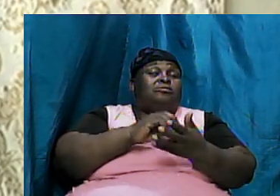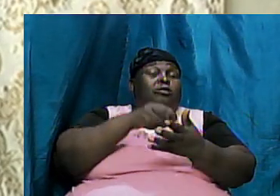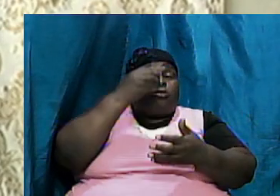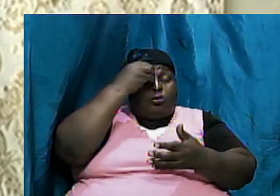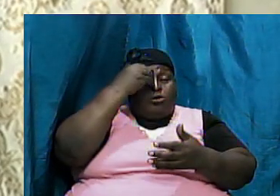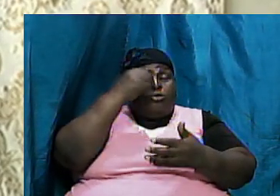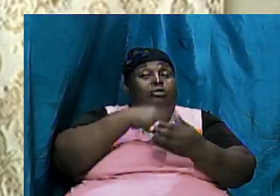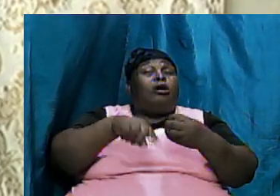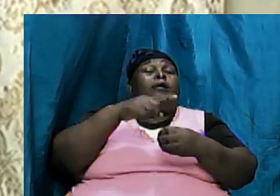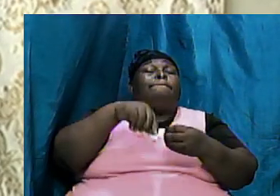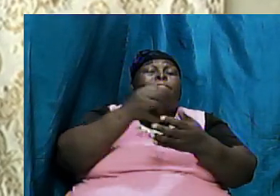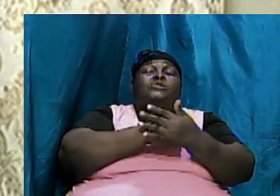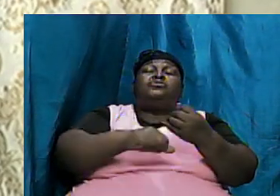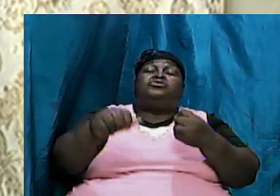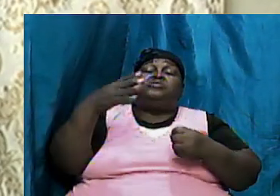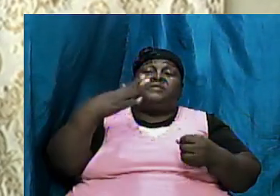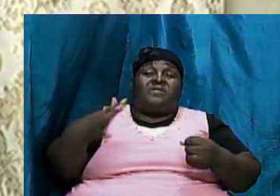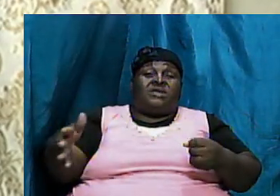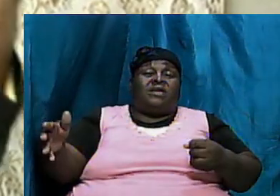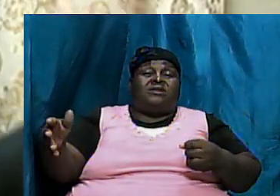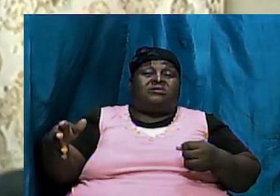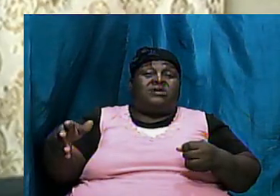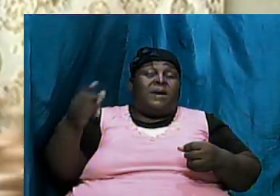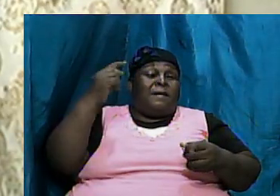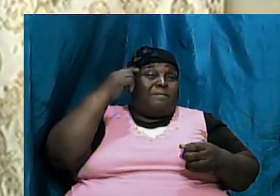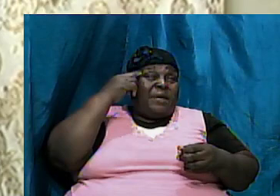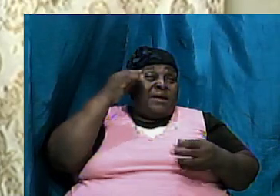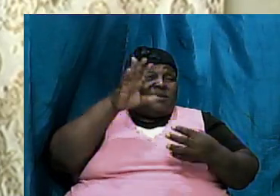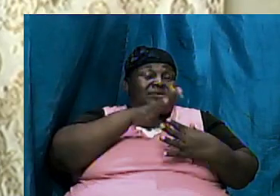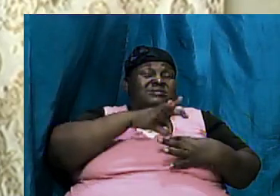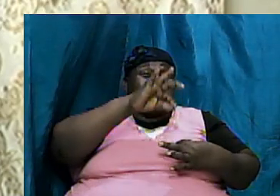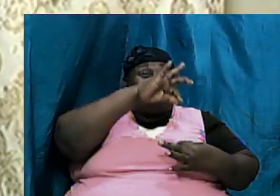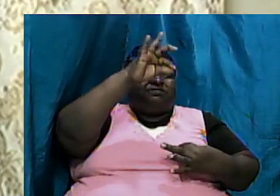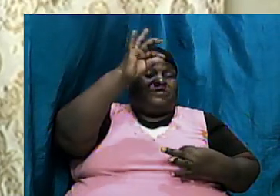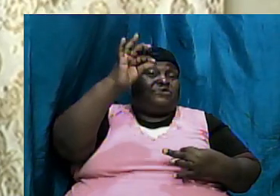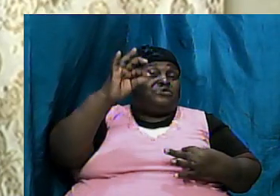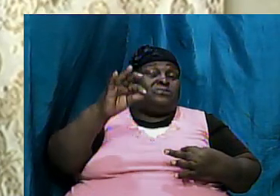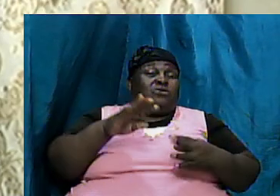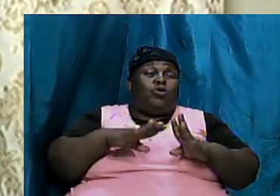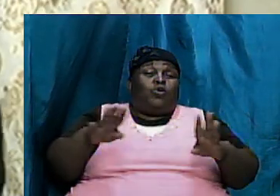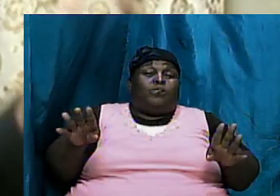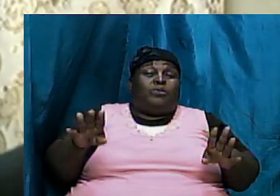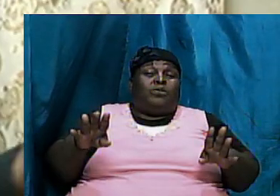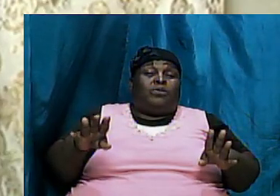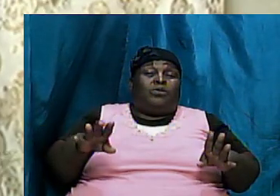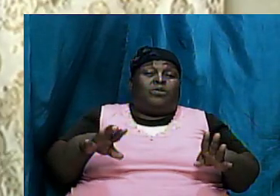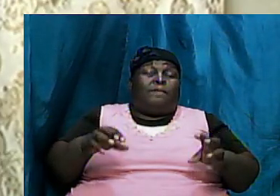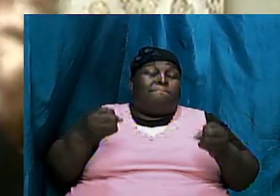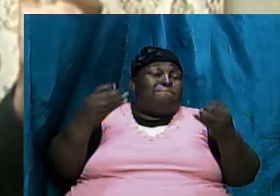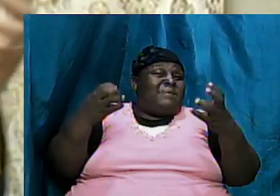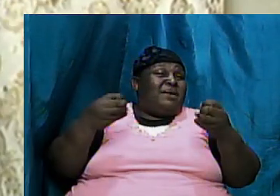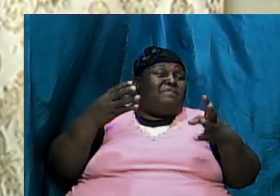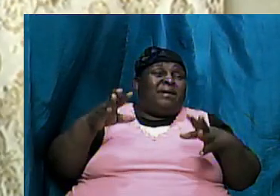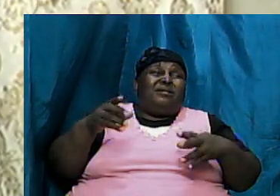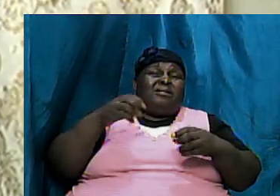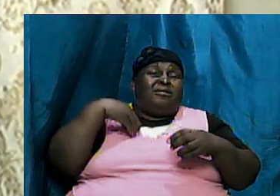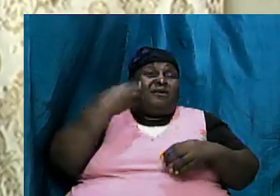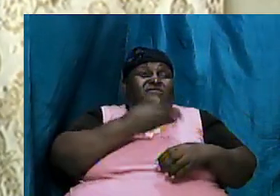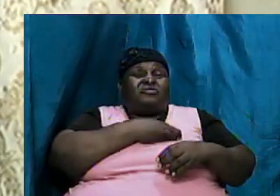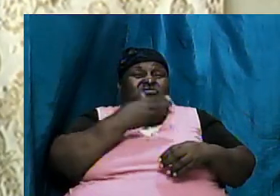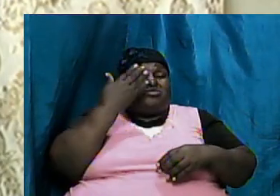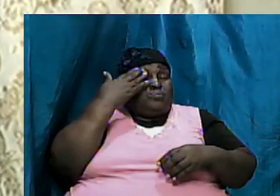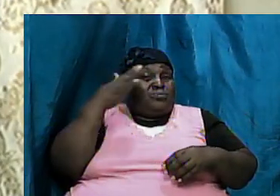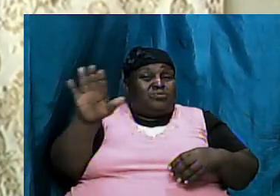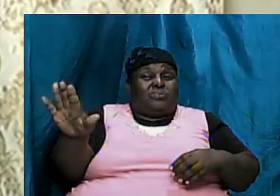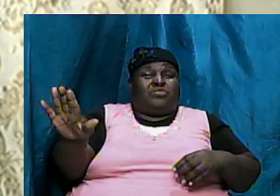have our minds and our spirits illuminated with some things that many of us did not even know is